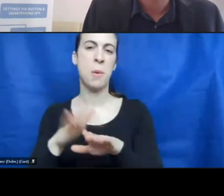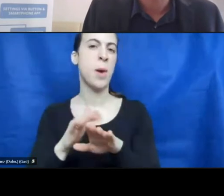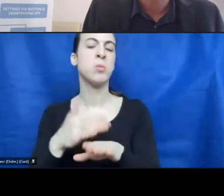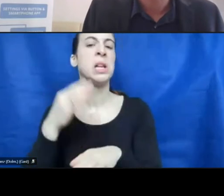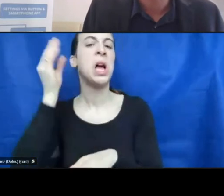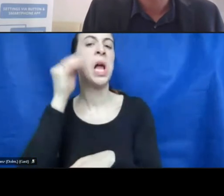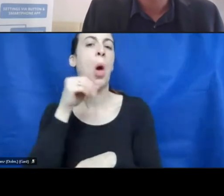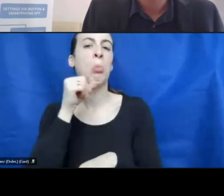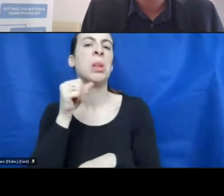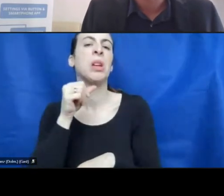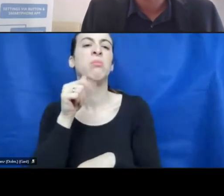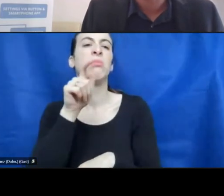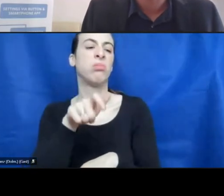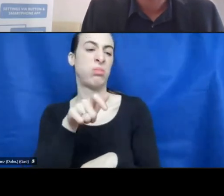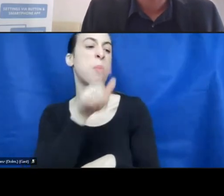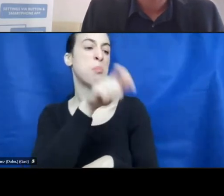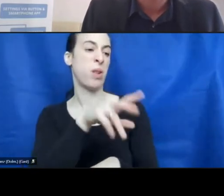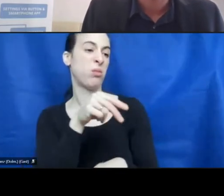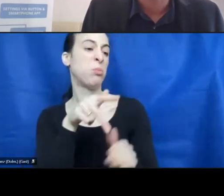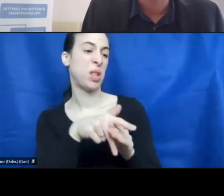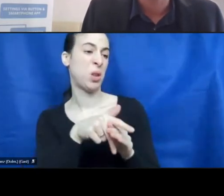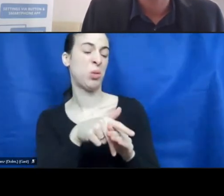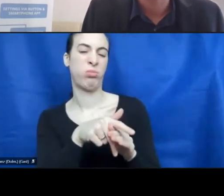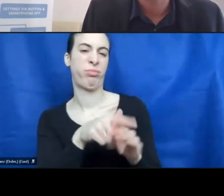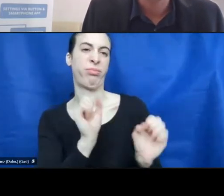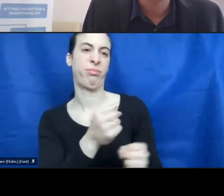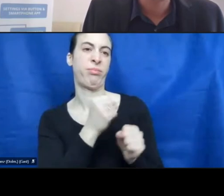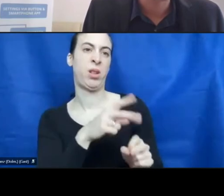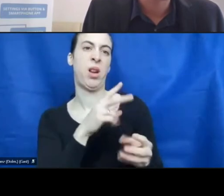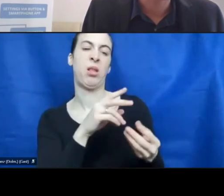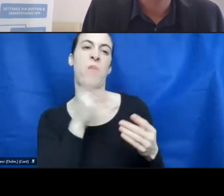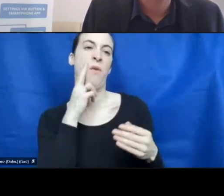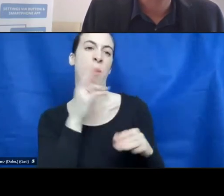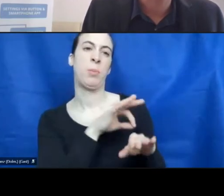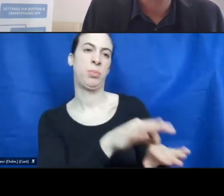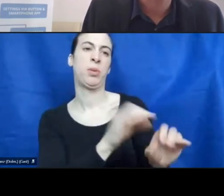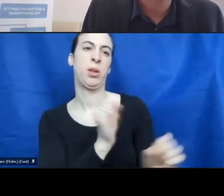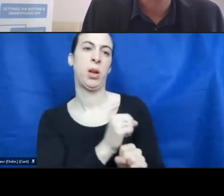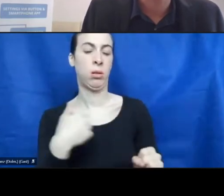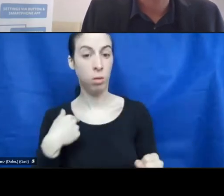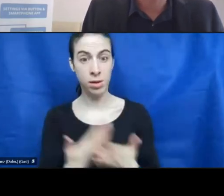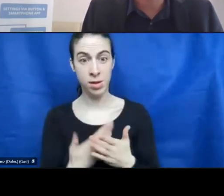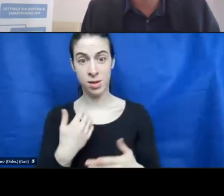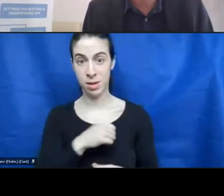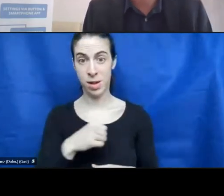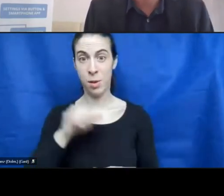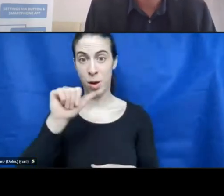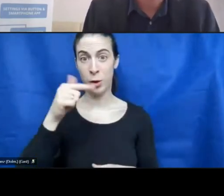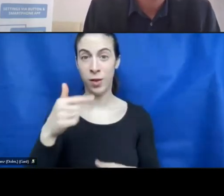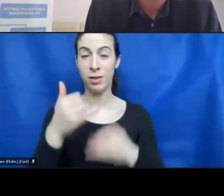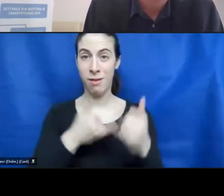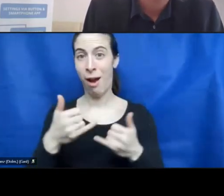people with disabilities can lead a company. After 21 years, I am very happy.